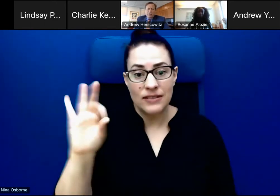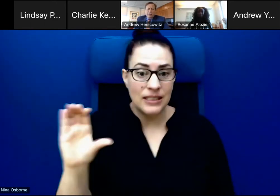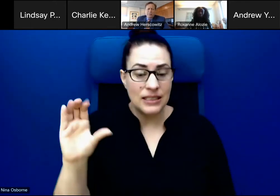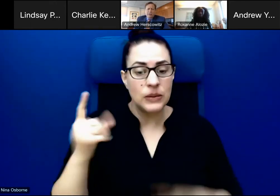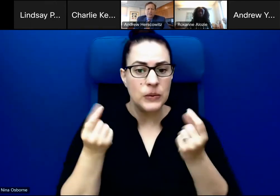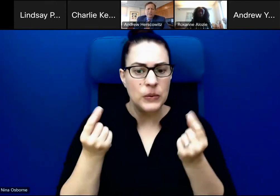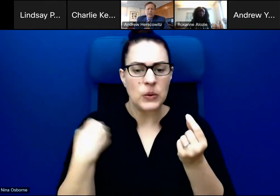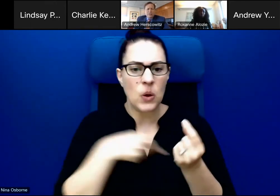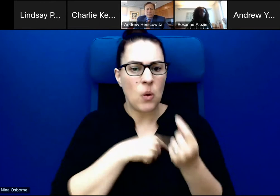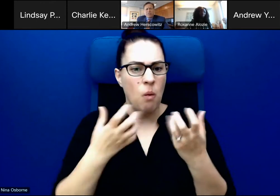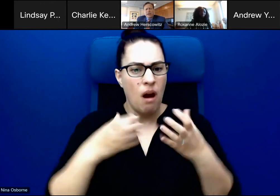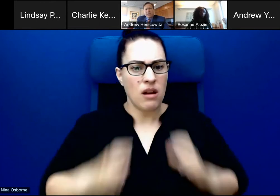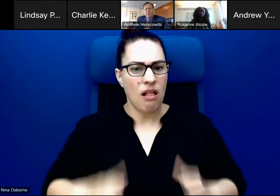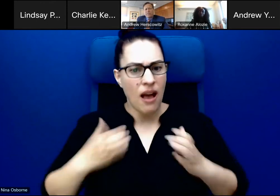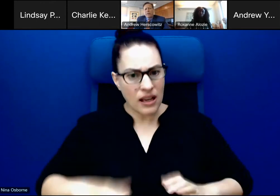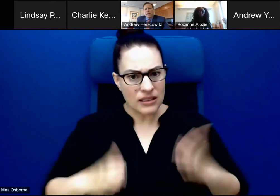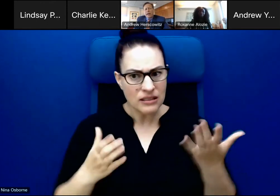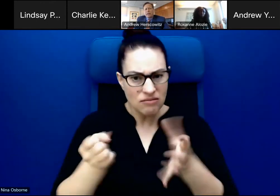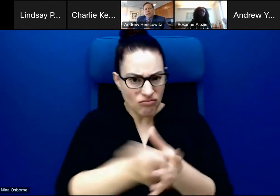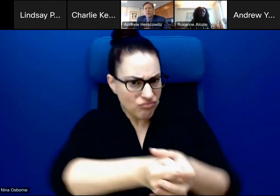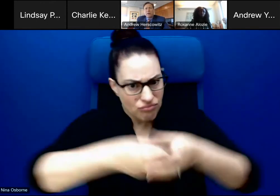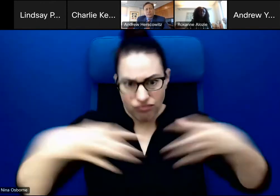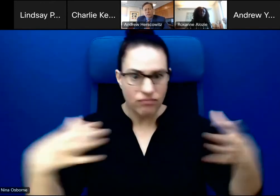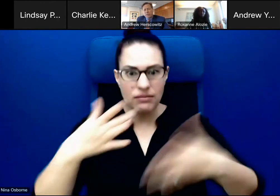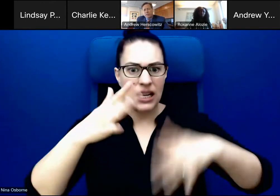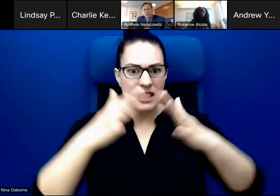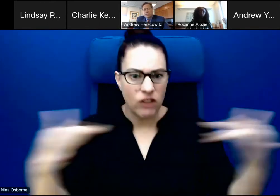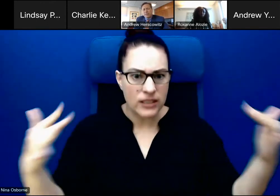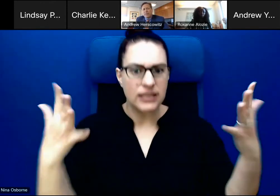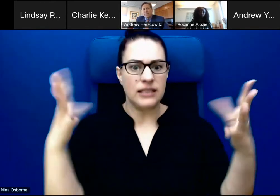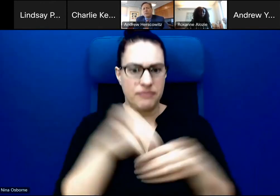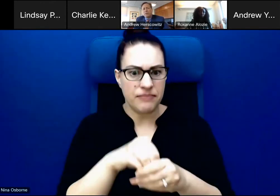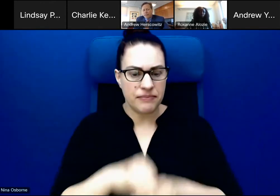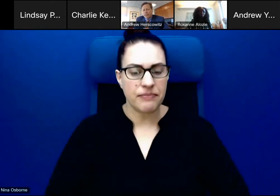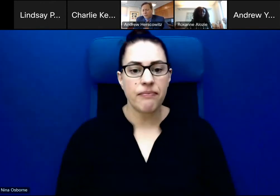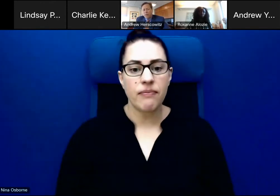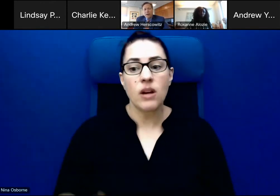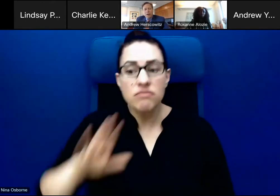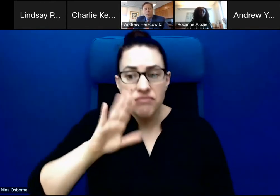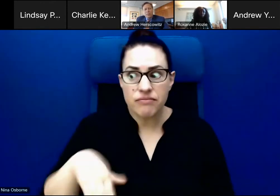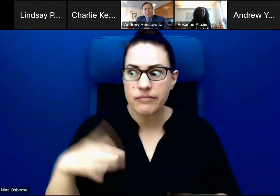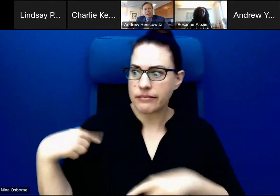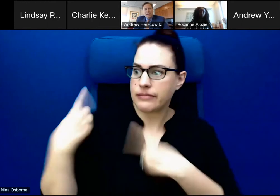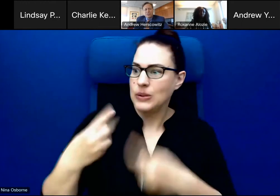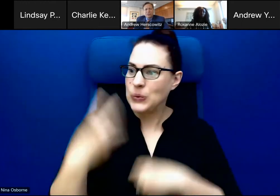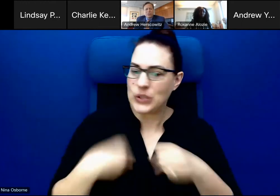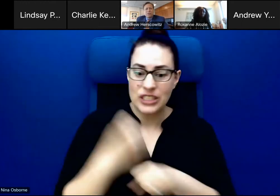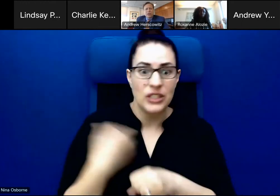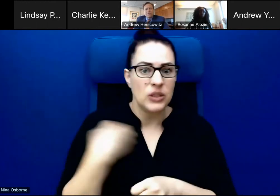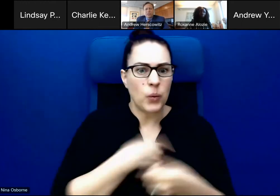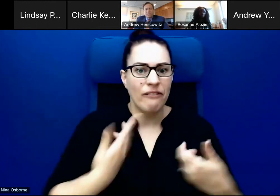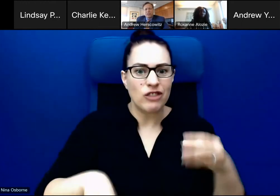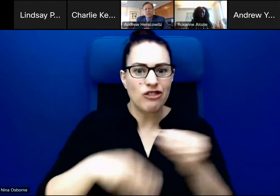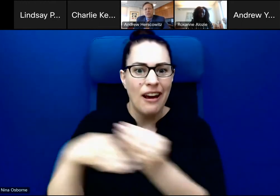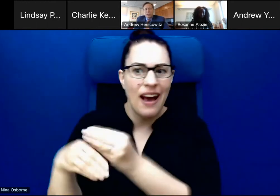our client base and diversify it. And we've already added, I know in our first two years, at least 70 new clients. So I'm hoping that as a result of this